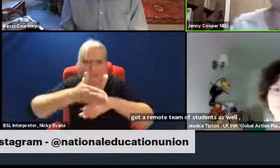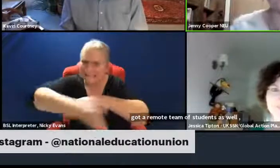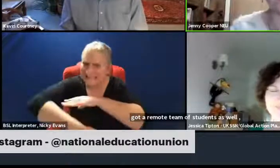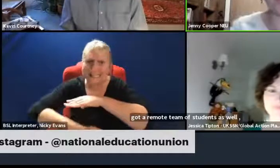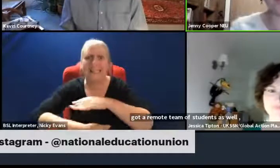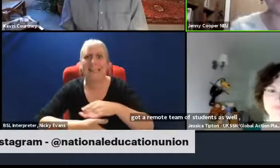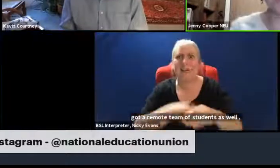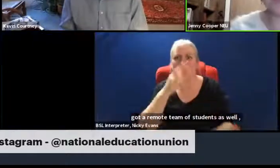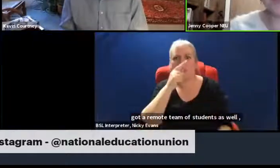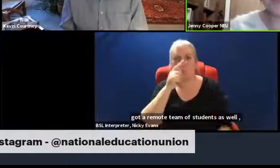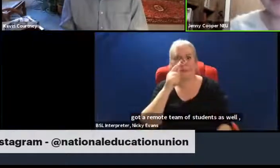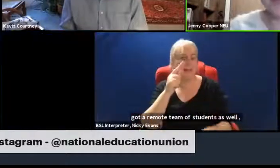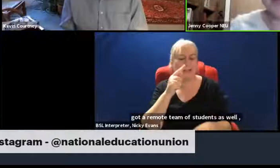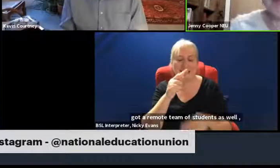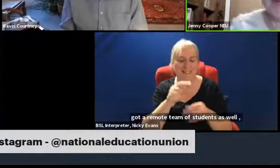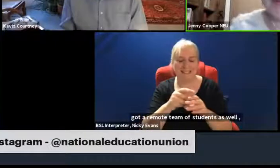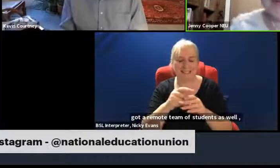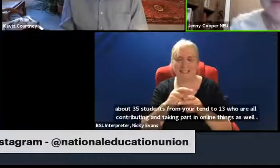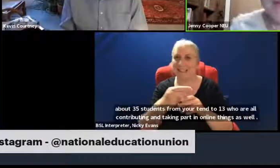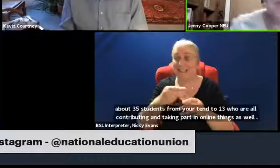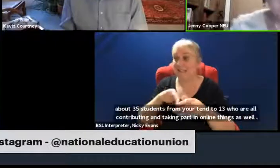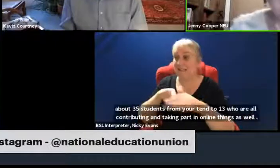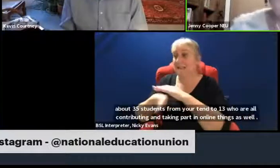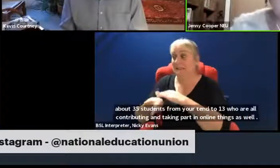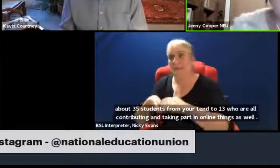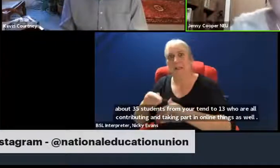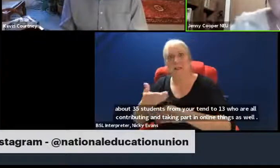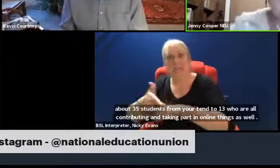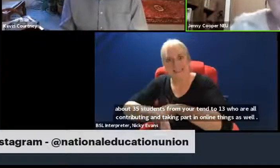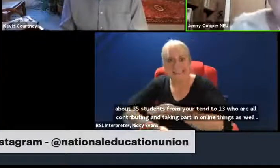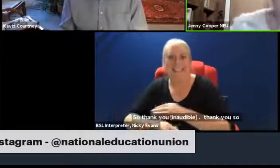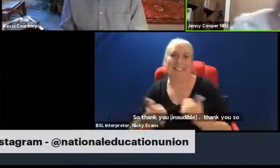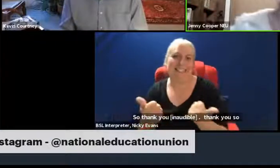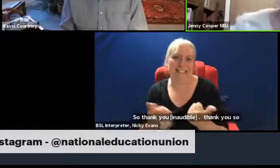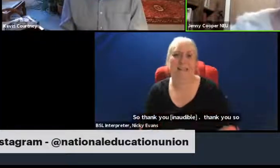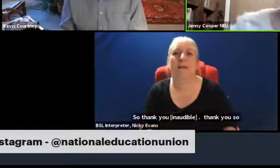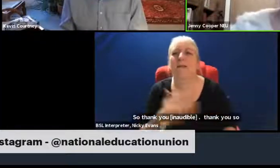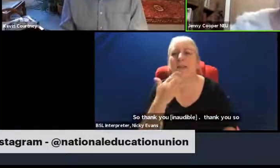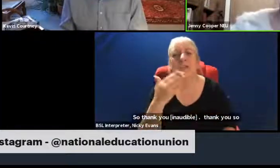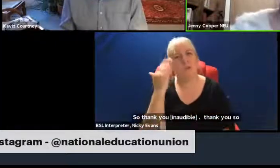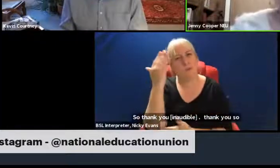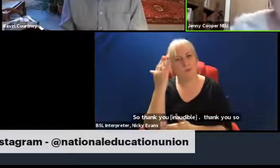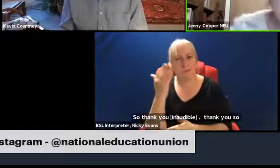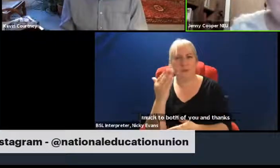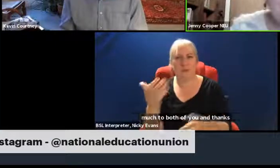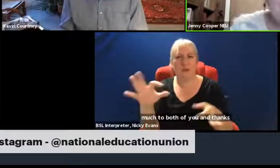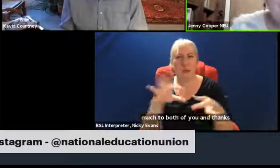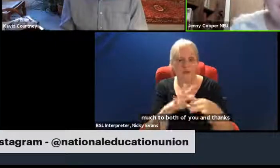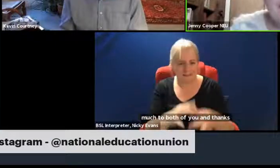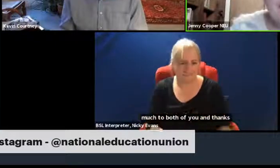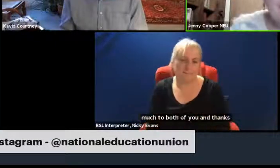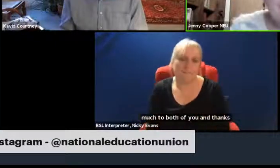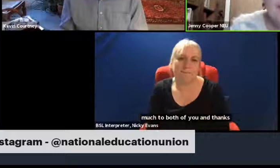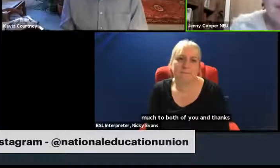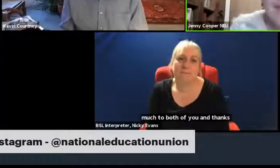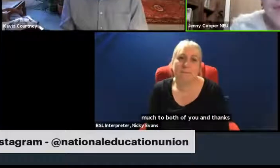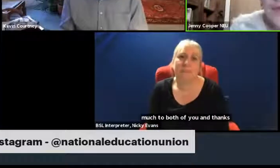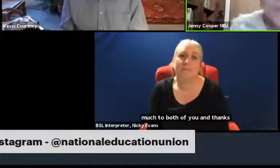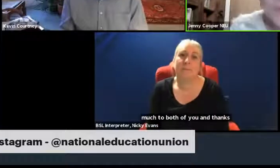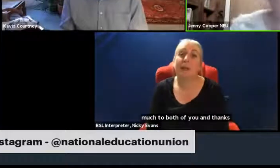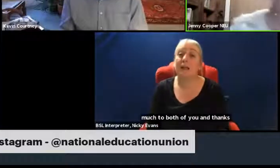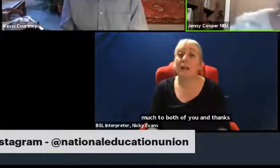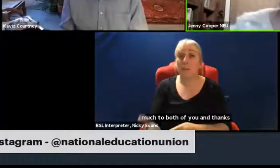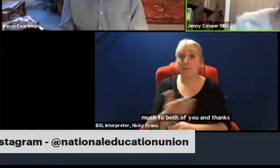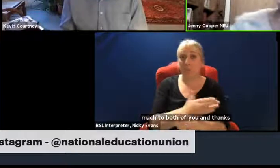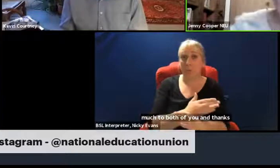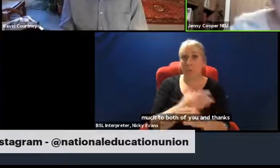rushing off before our questions and answers, but thank you so much for speaking to us. Before we bring in Kevin